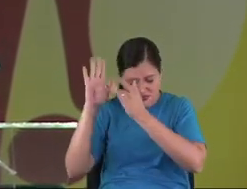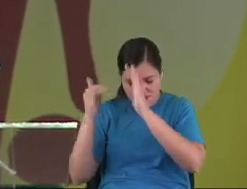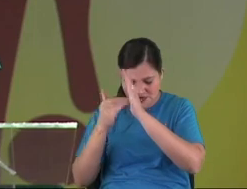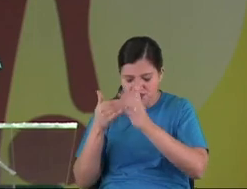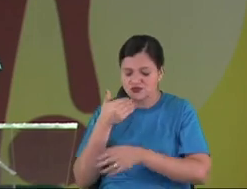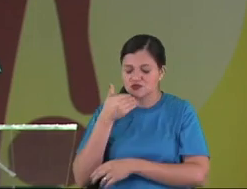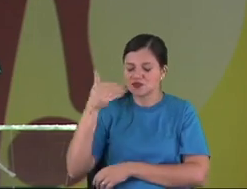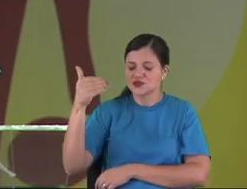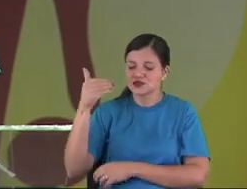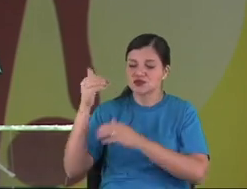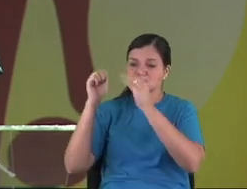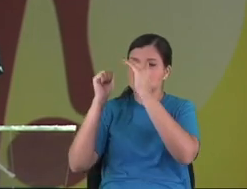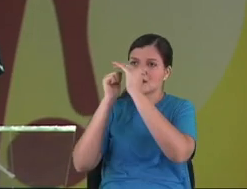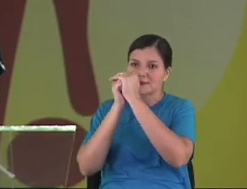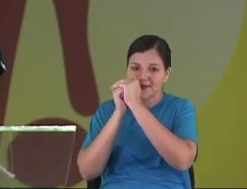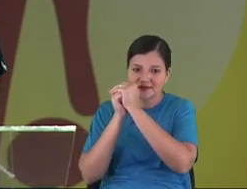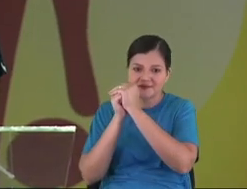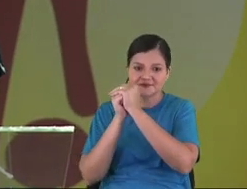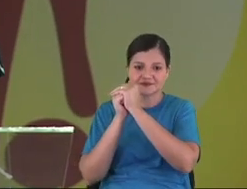ask you, Amen.